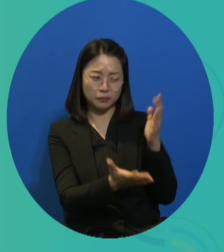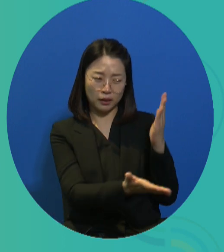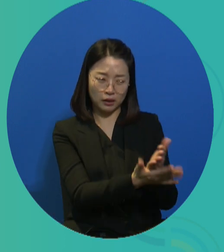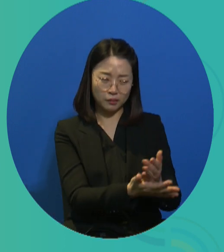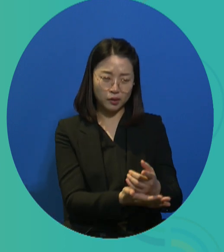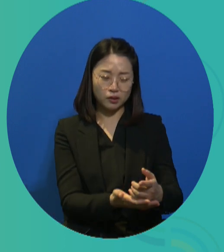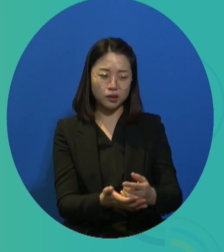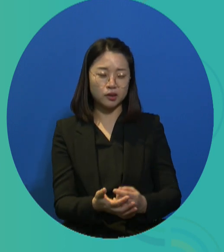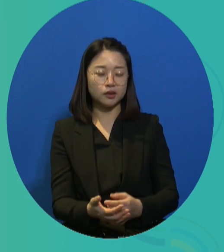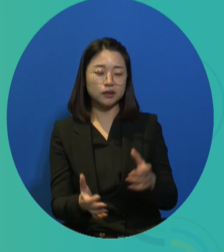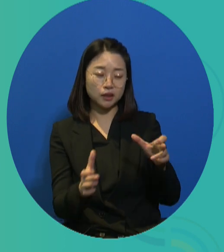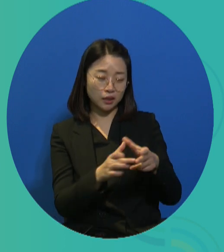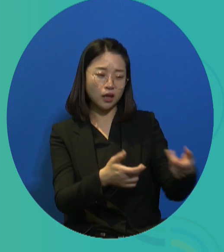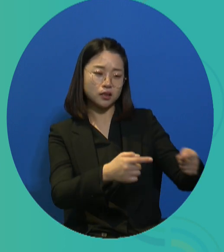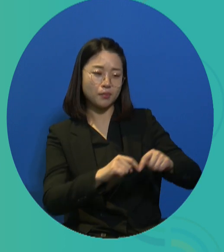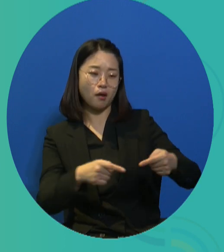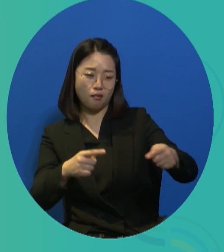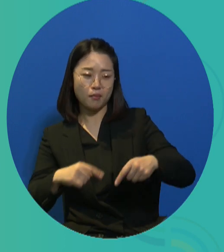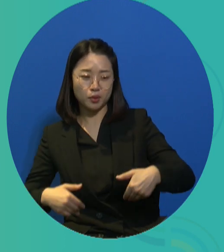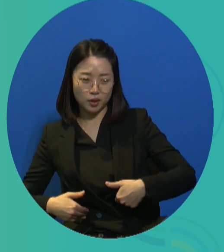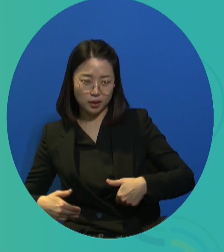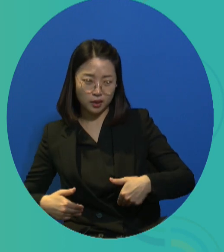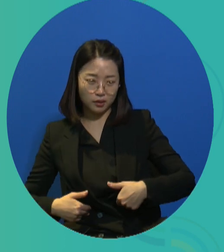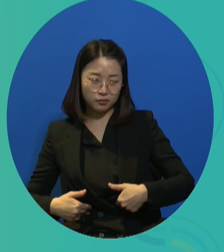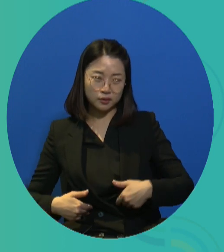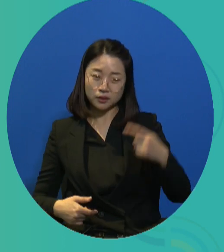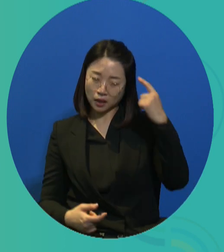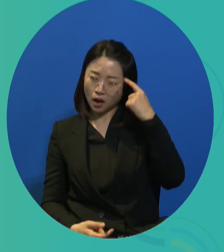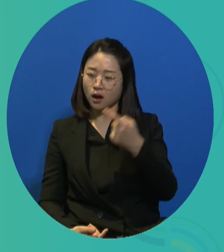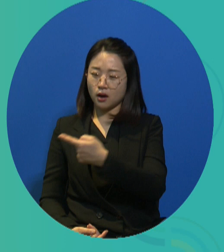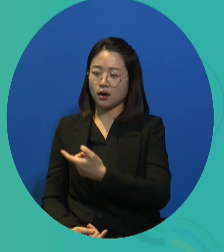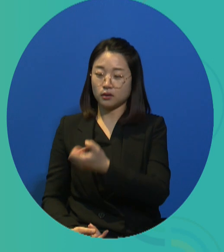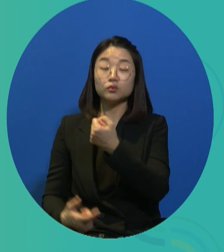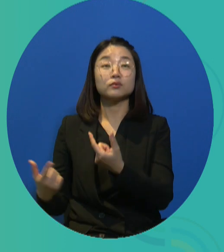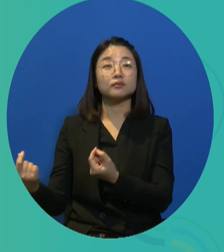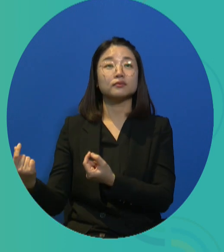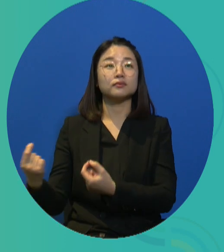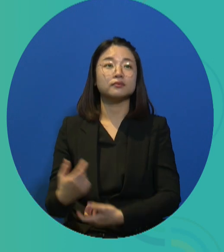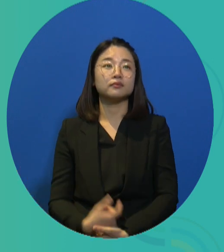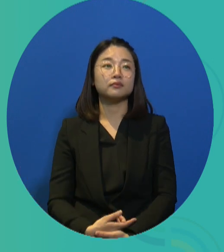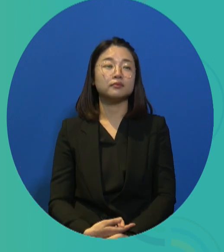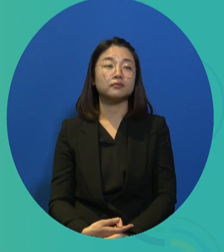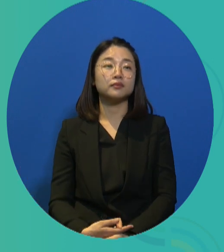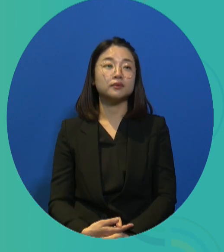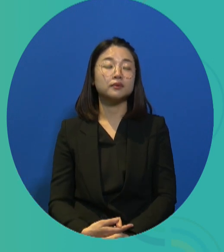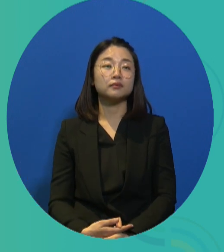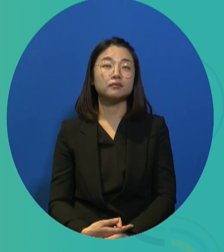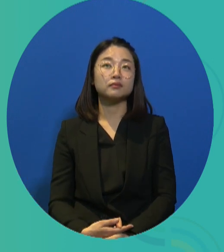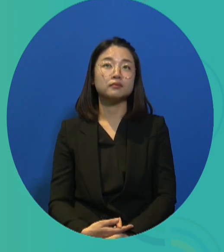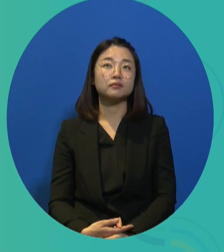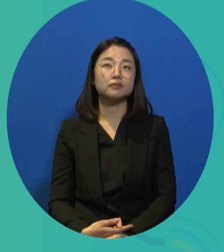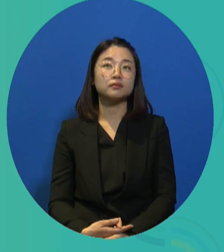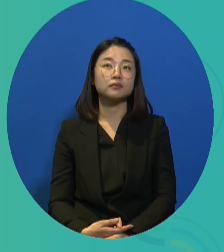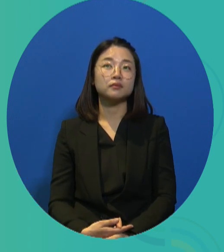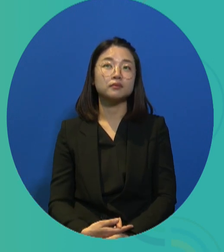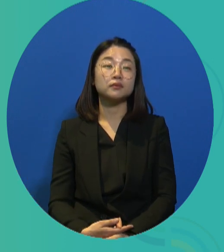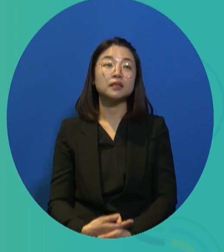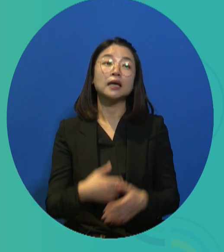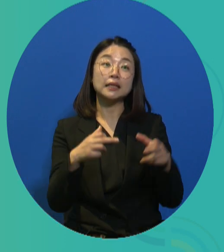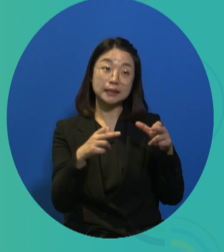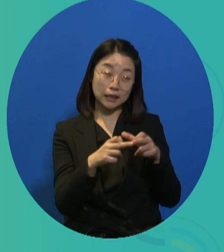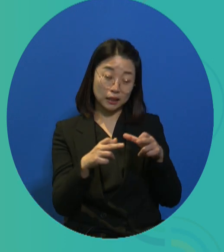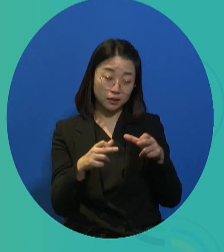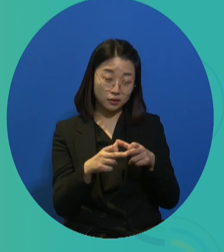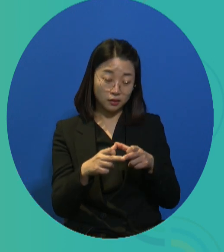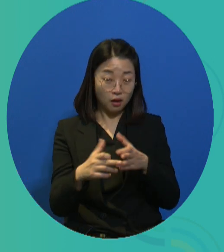mobility, voting rights, and other areas. And it recognizes that there are various barriers to